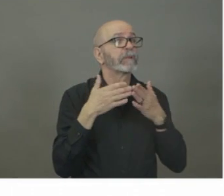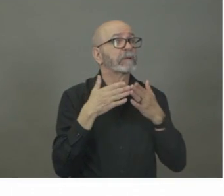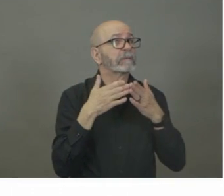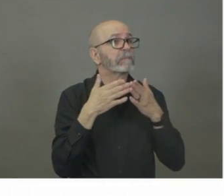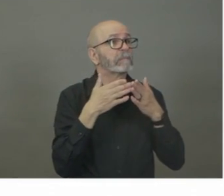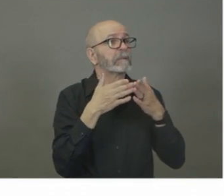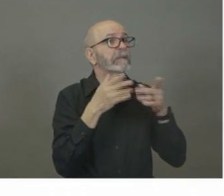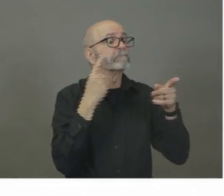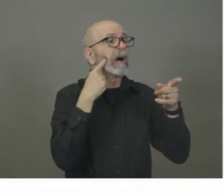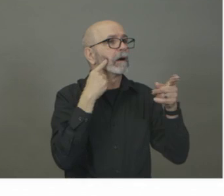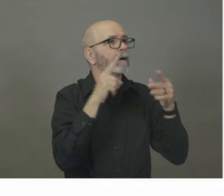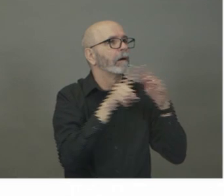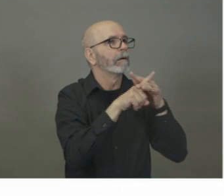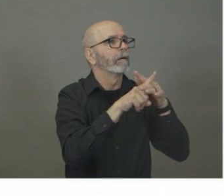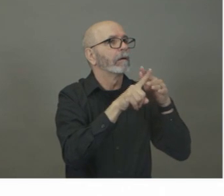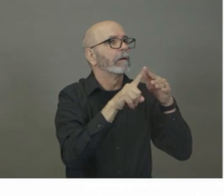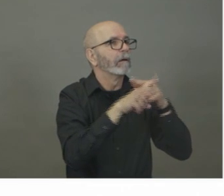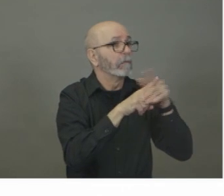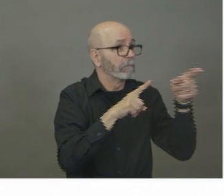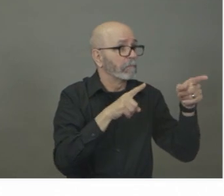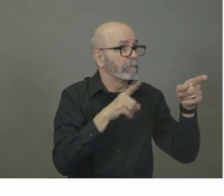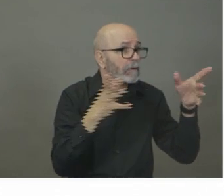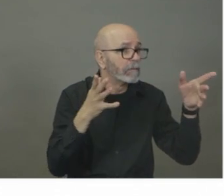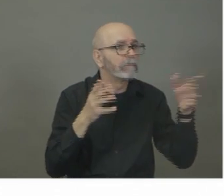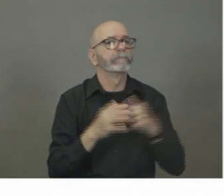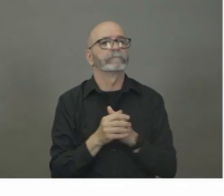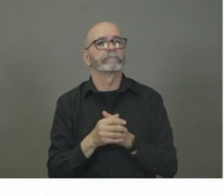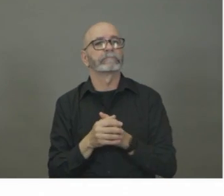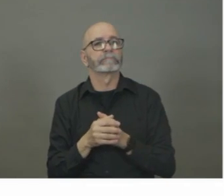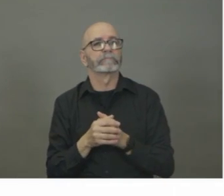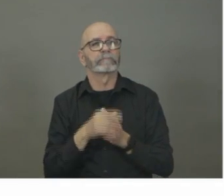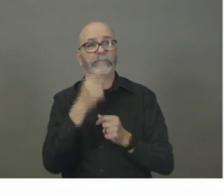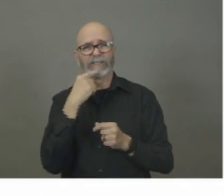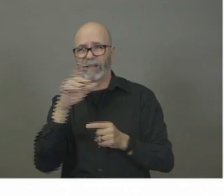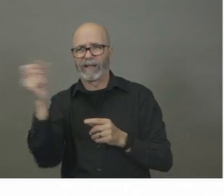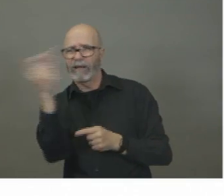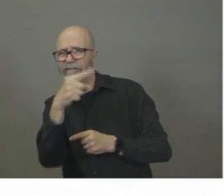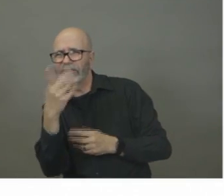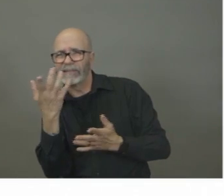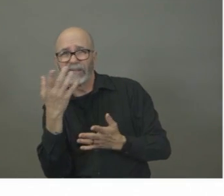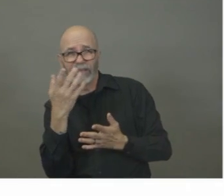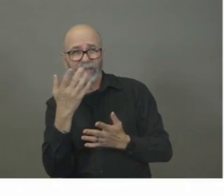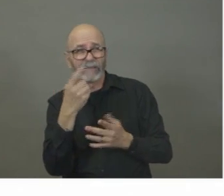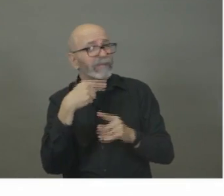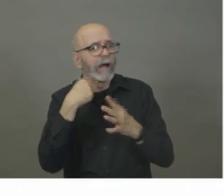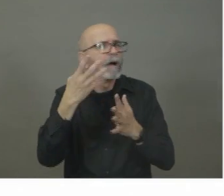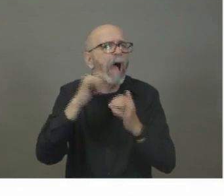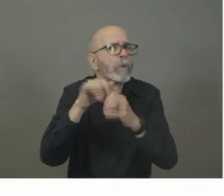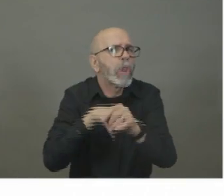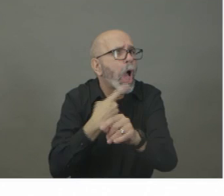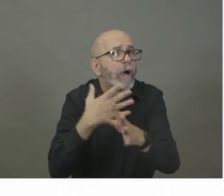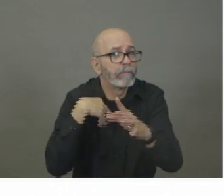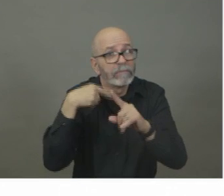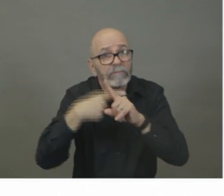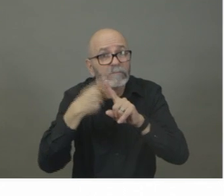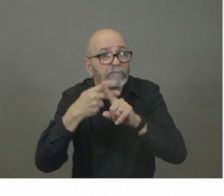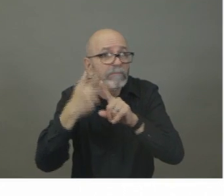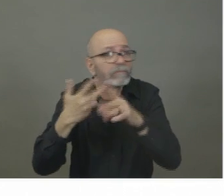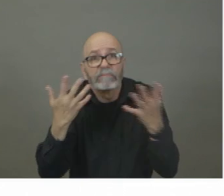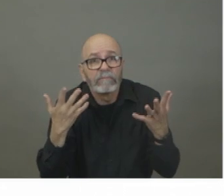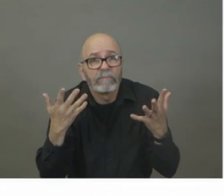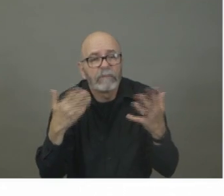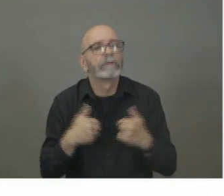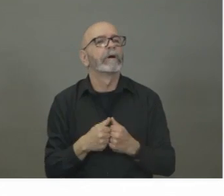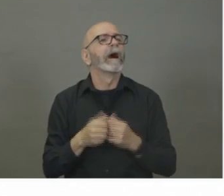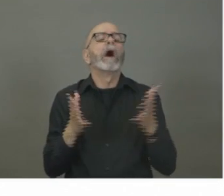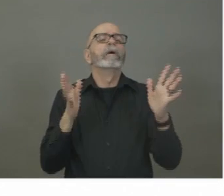consultation with them. Months? Like any time period that you're looking at or still being discussed? No, it would be a delay. It would